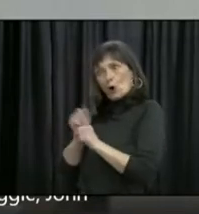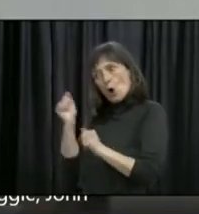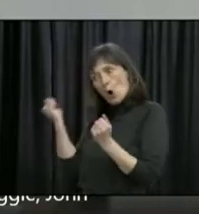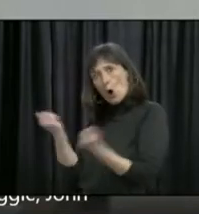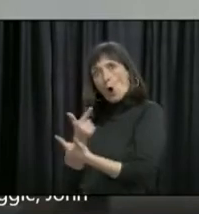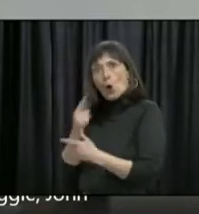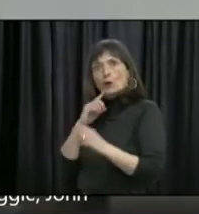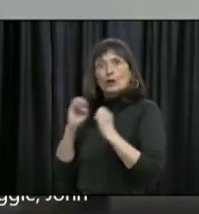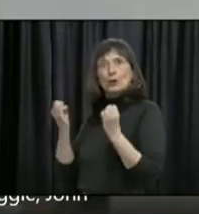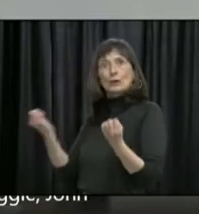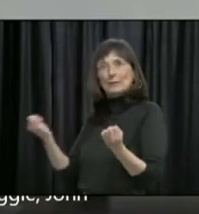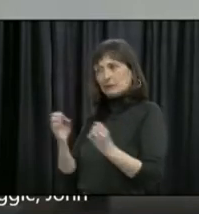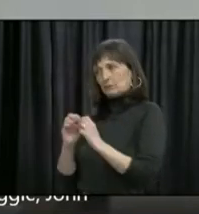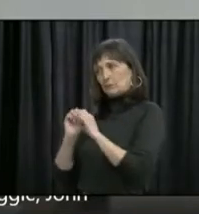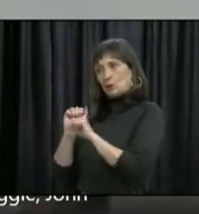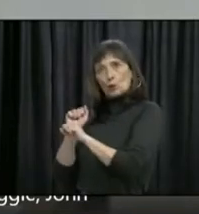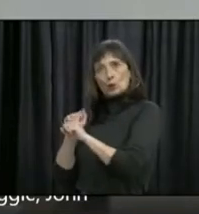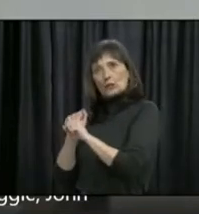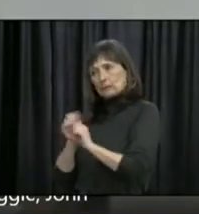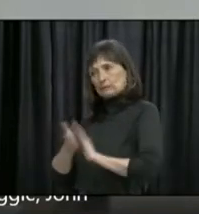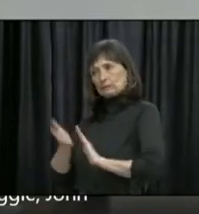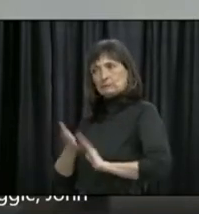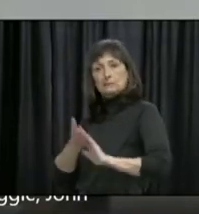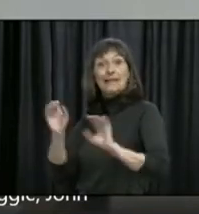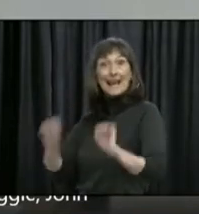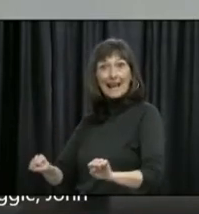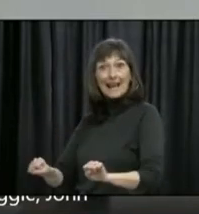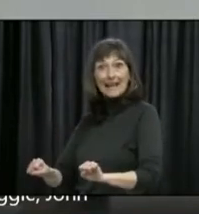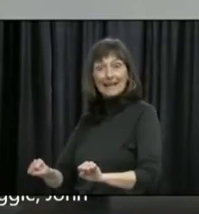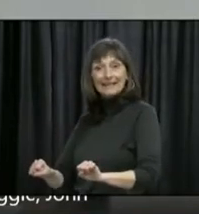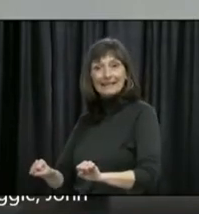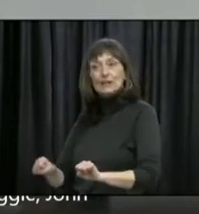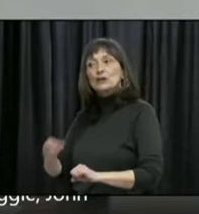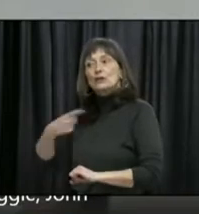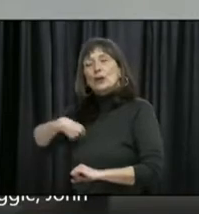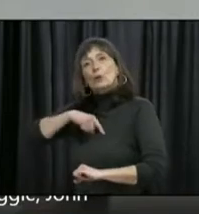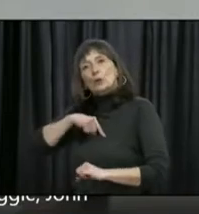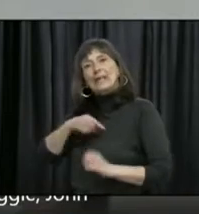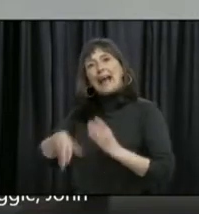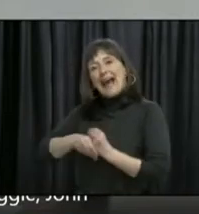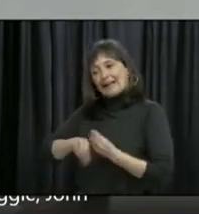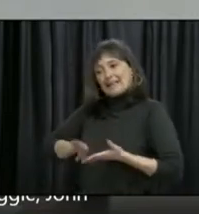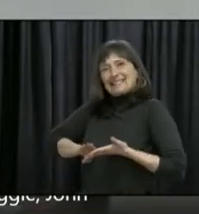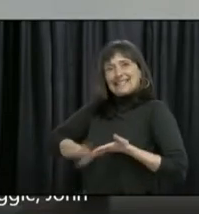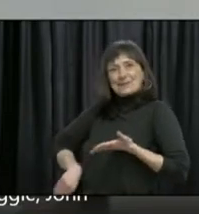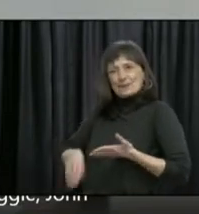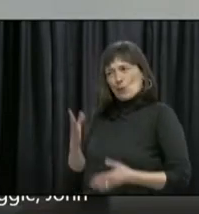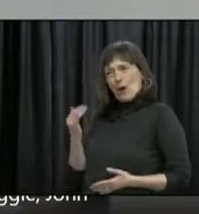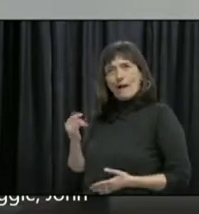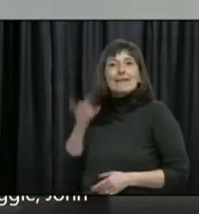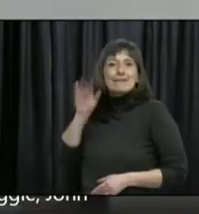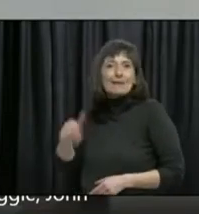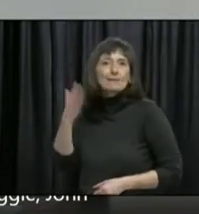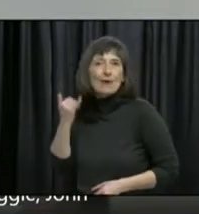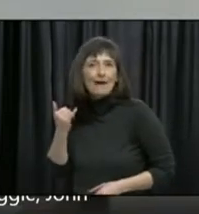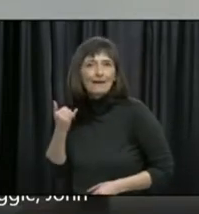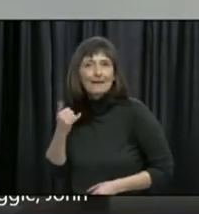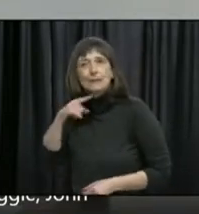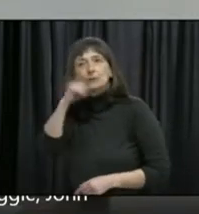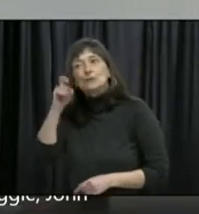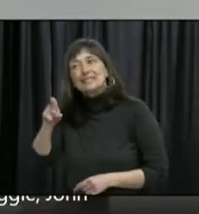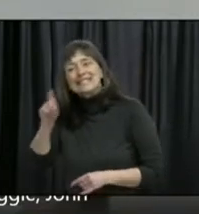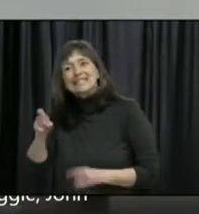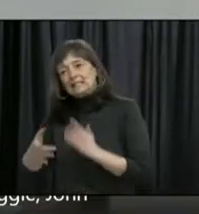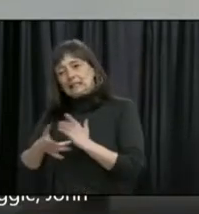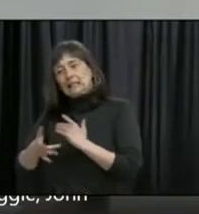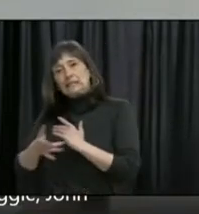-isolated. That was the intent around the exemptions. And it was only an exemption for the period of time